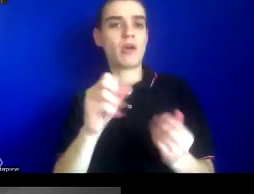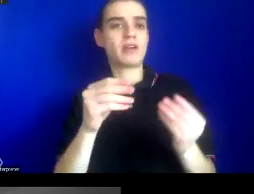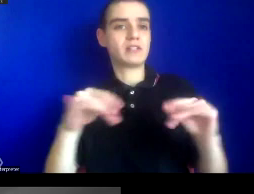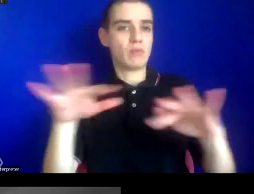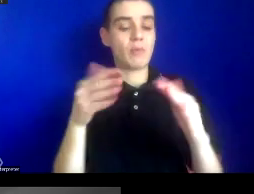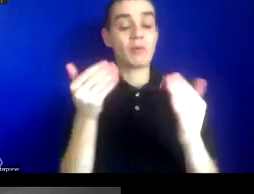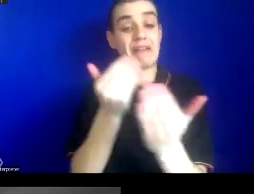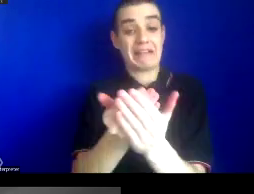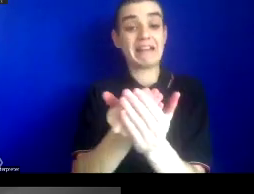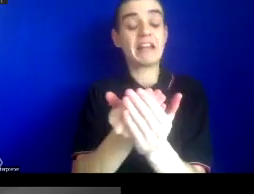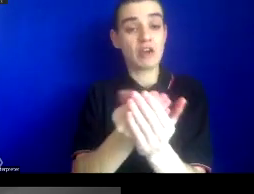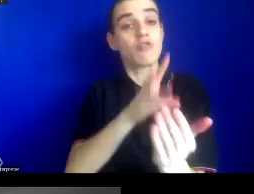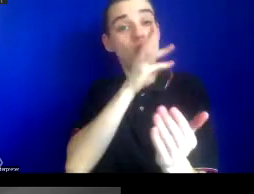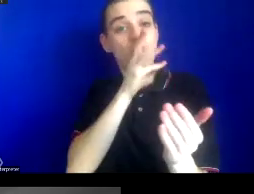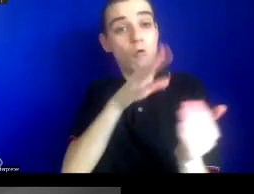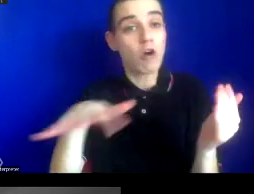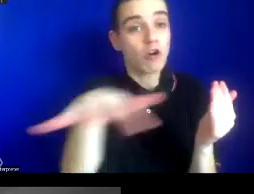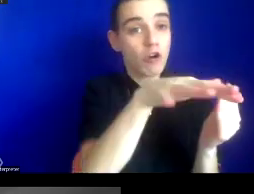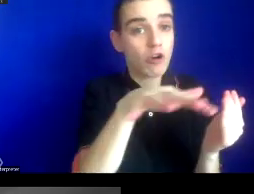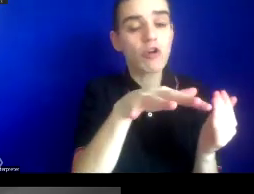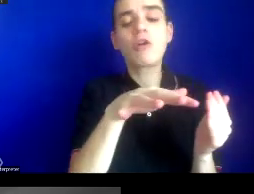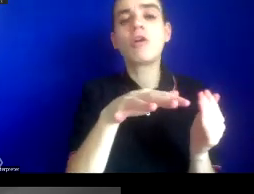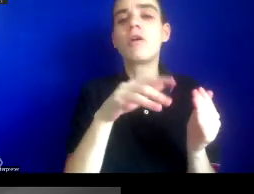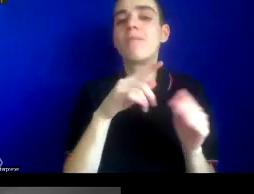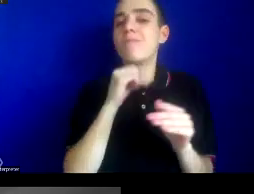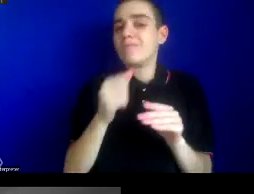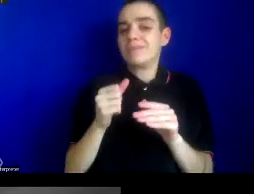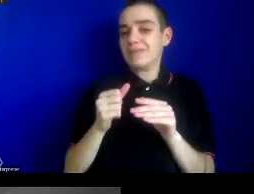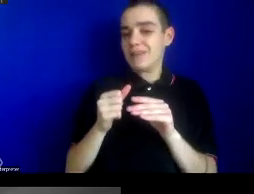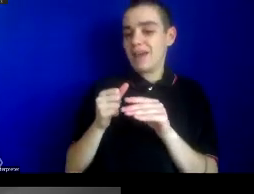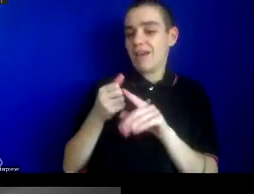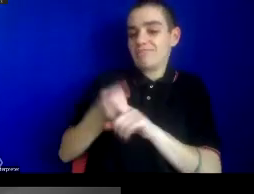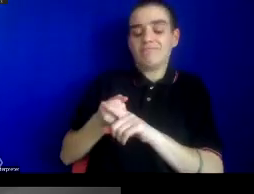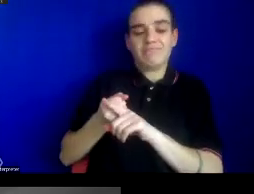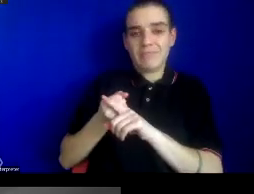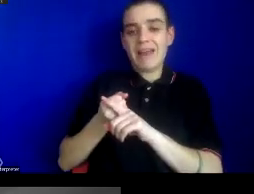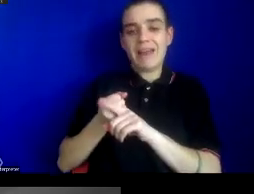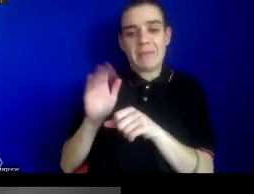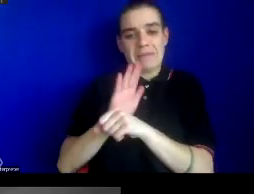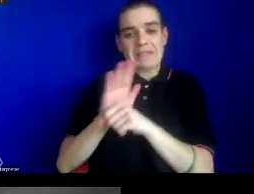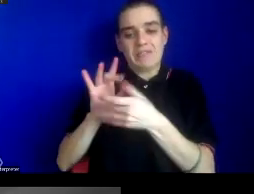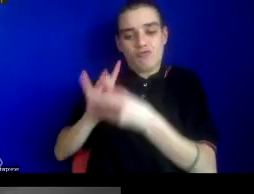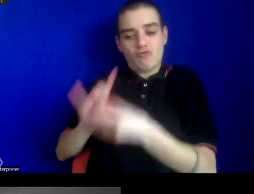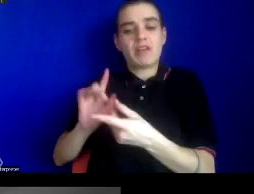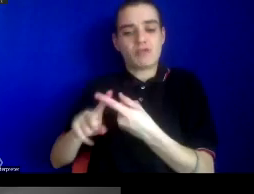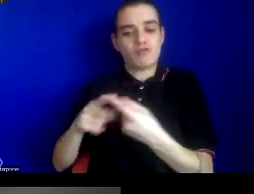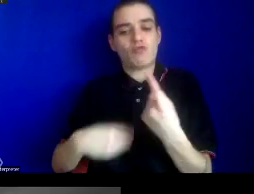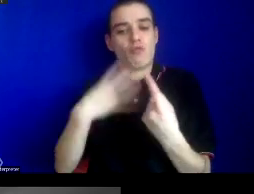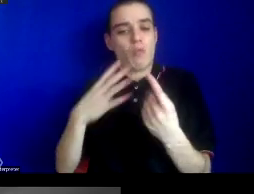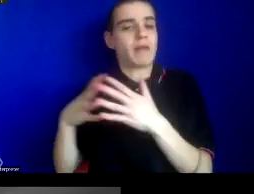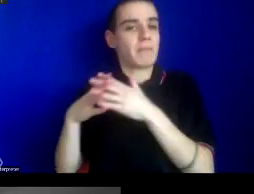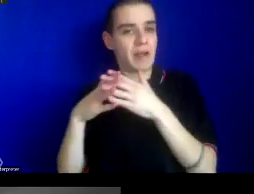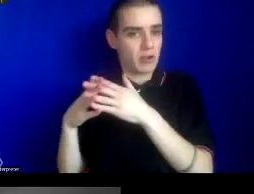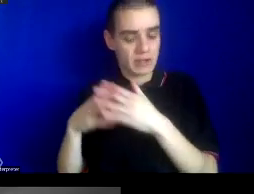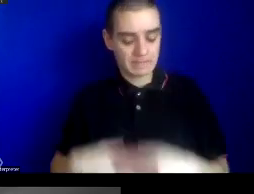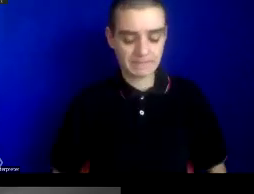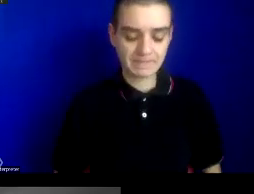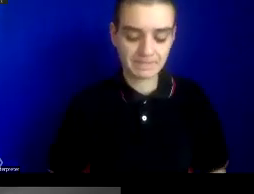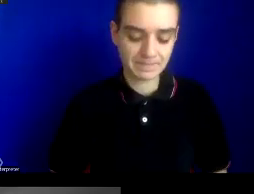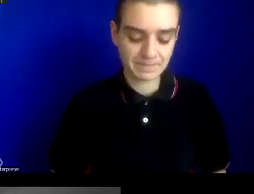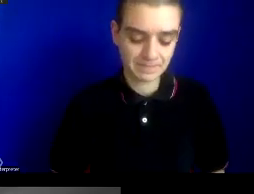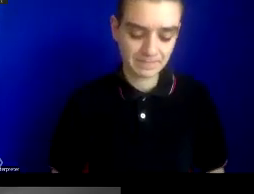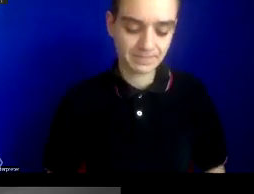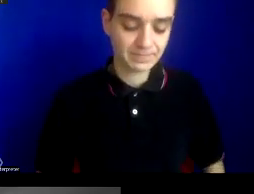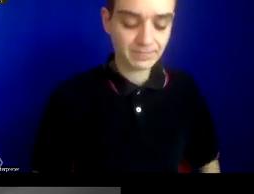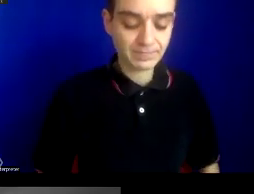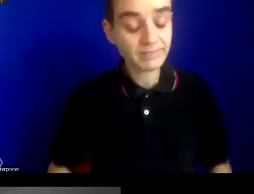avoided buildings and businesses that were owned by white Americans and immediately connected to sites of quarantine. Ultimately, as